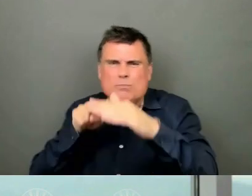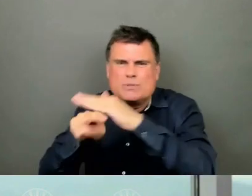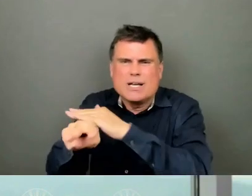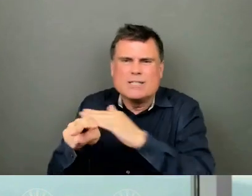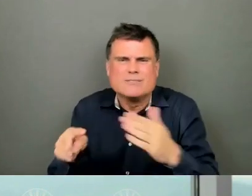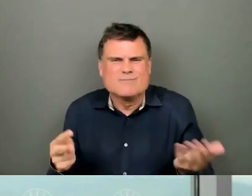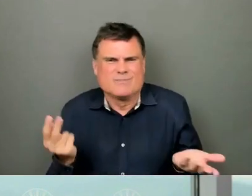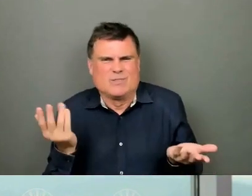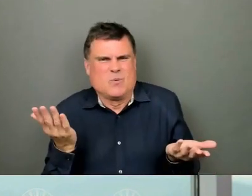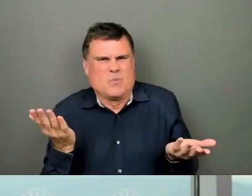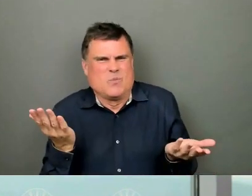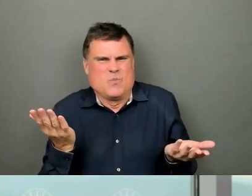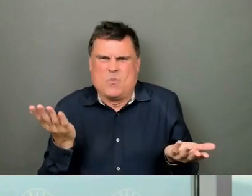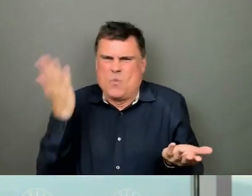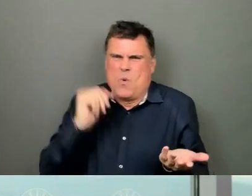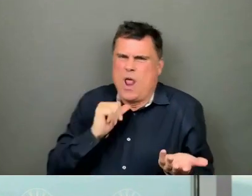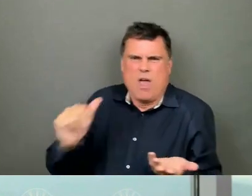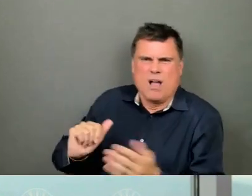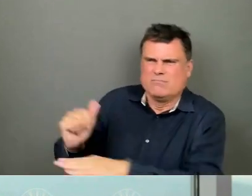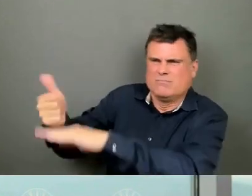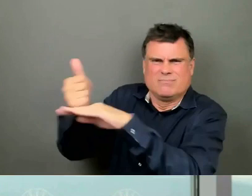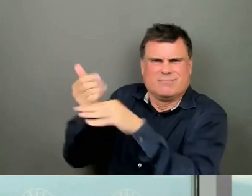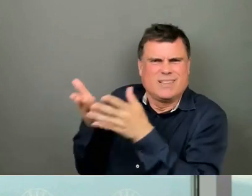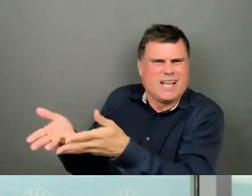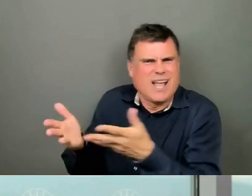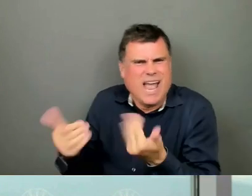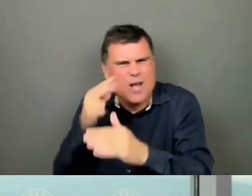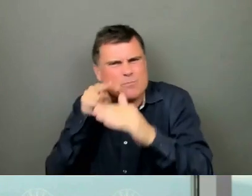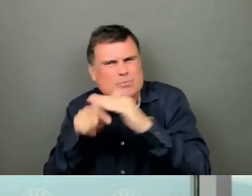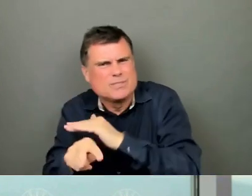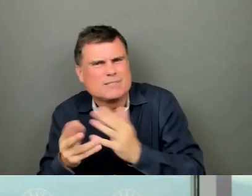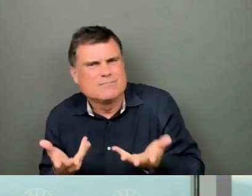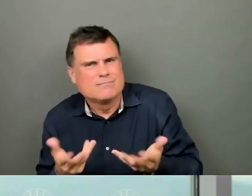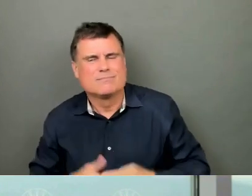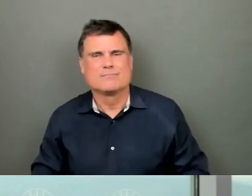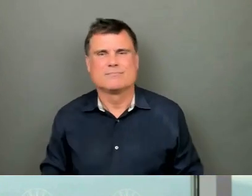there isn't the housing that's supposed to be there?